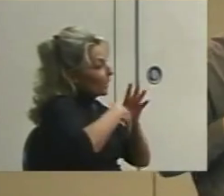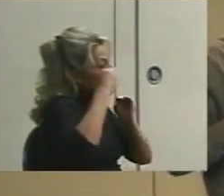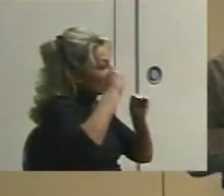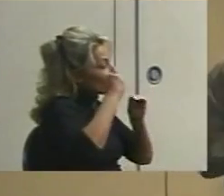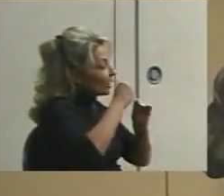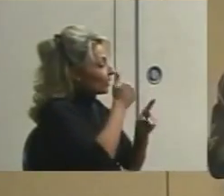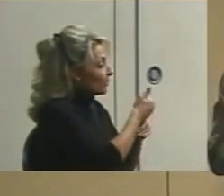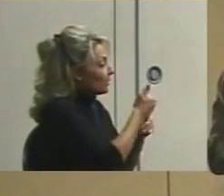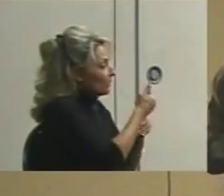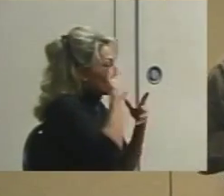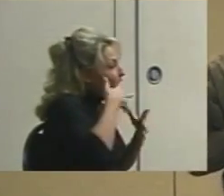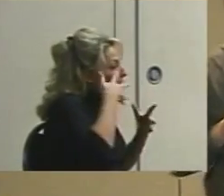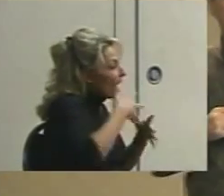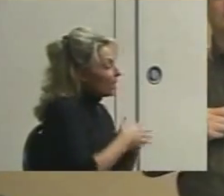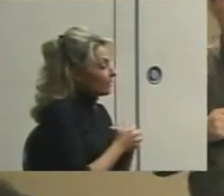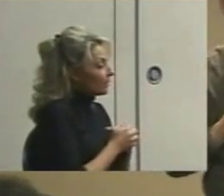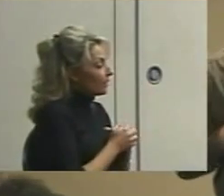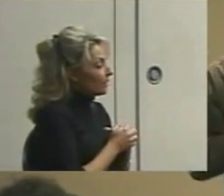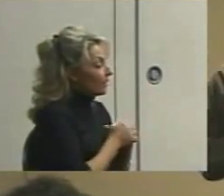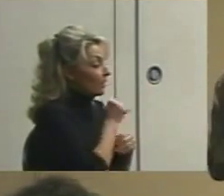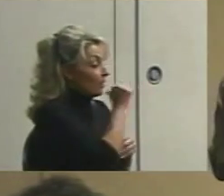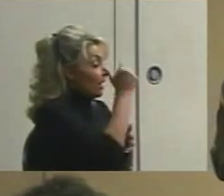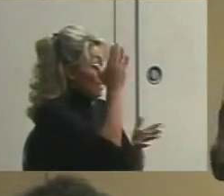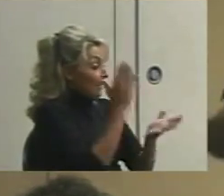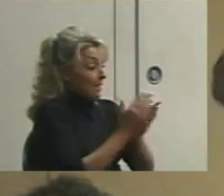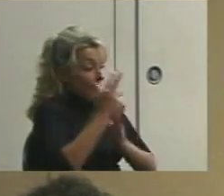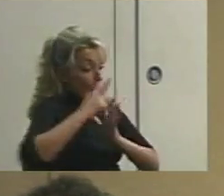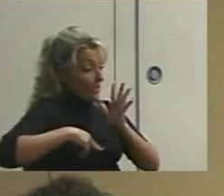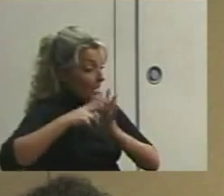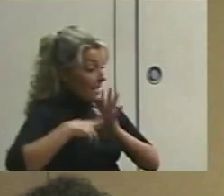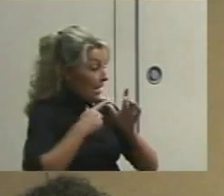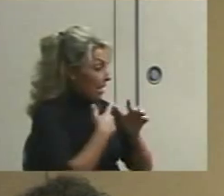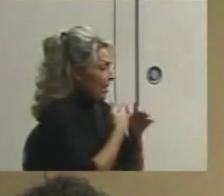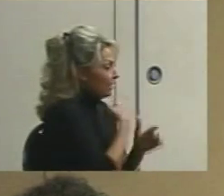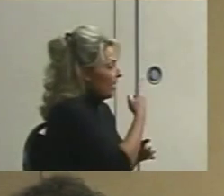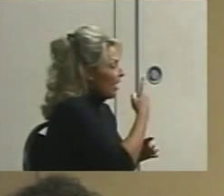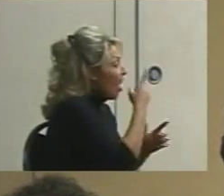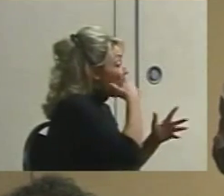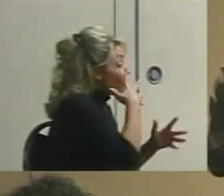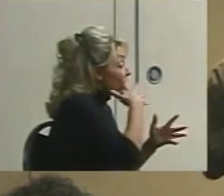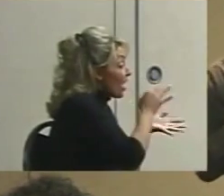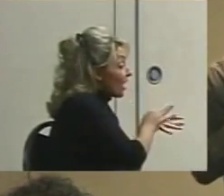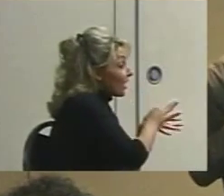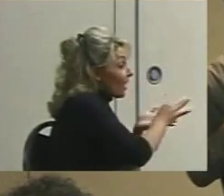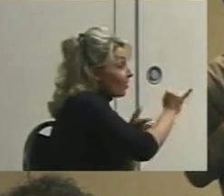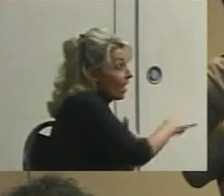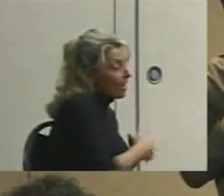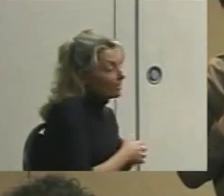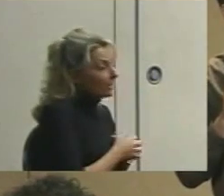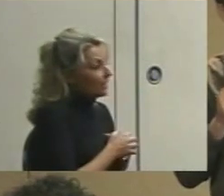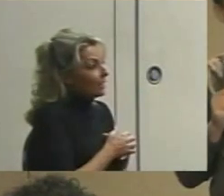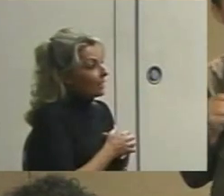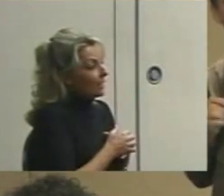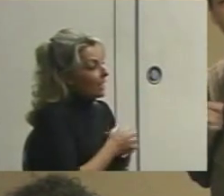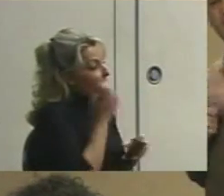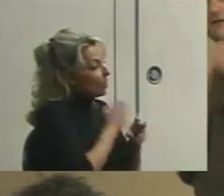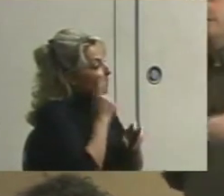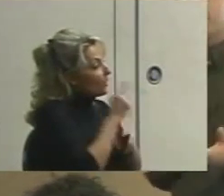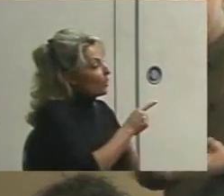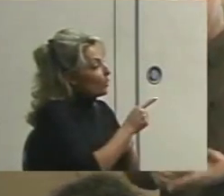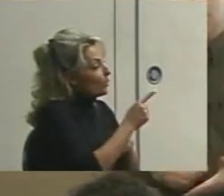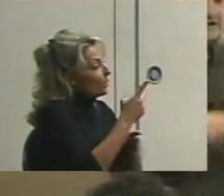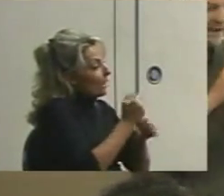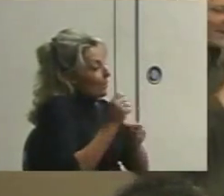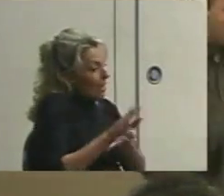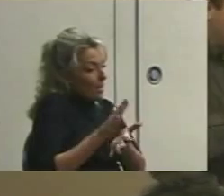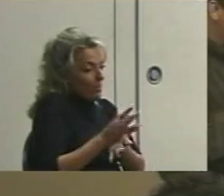he's having a problem? You're not going to stop reading instruction and go, there's one. It's probably even hard for you to pull out a